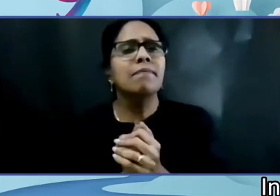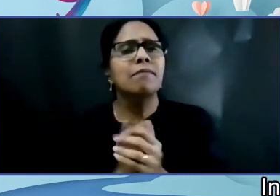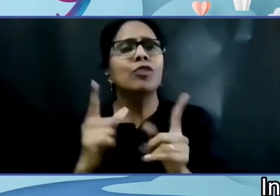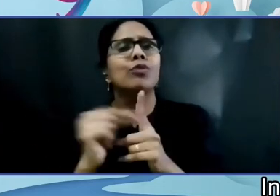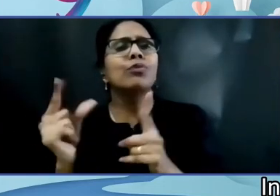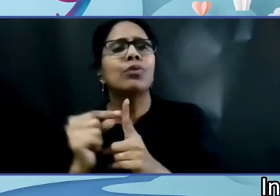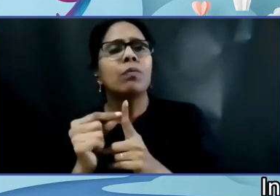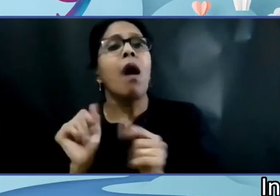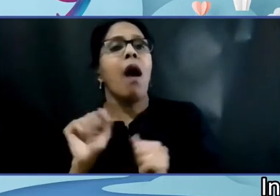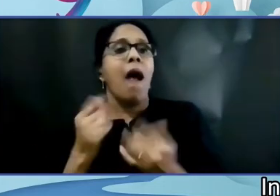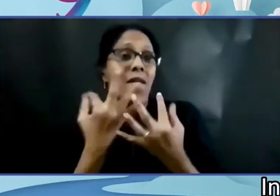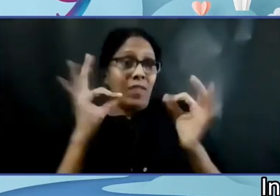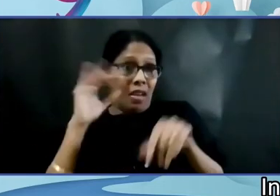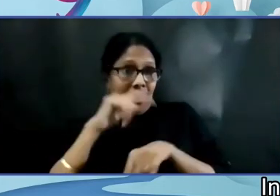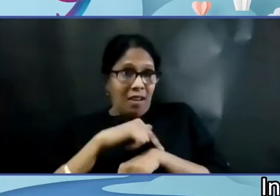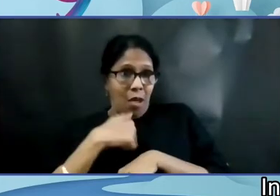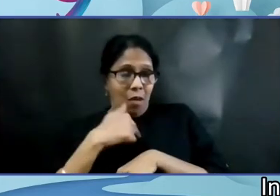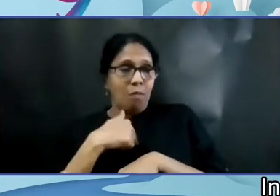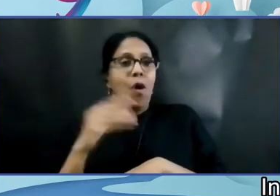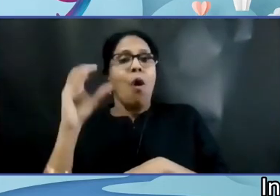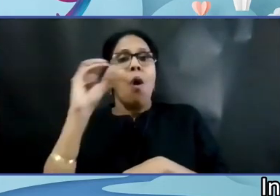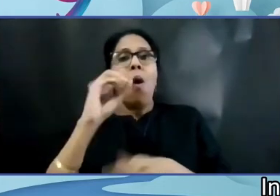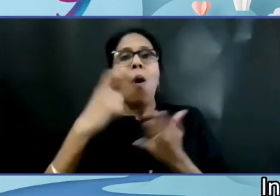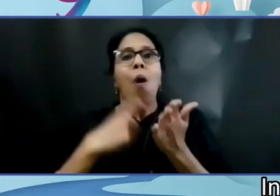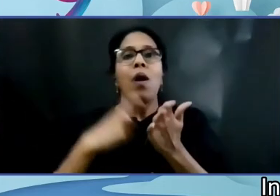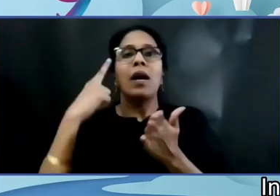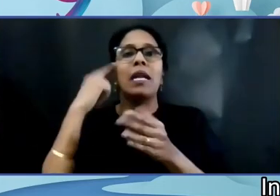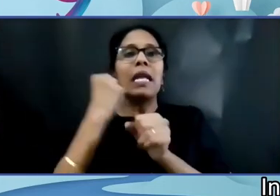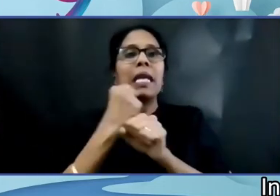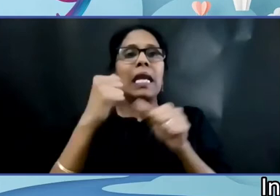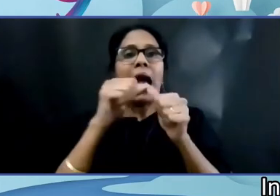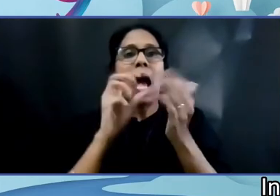origami and craft. I can show some of them right now.